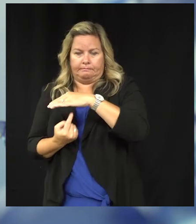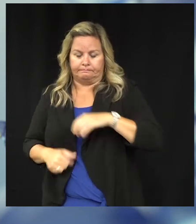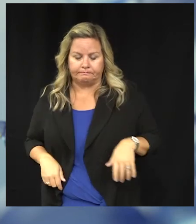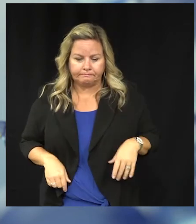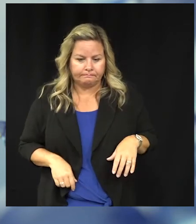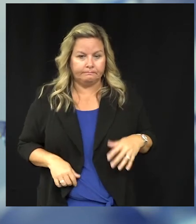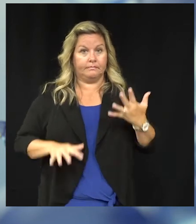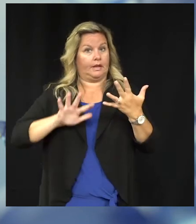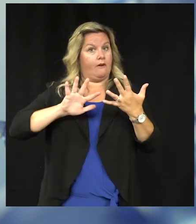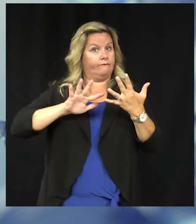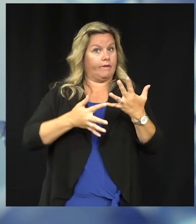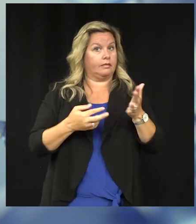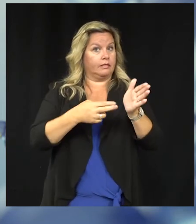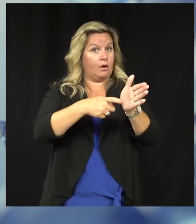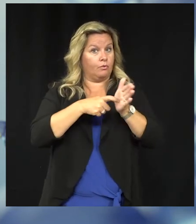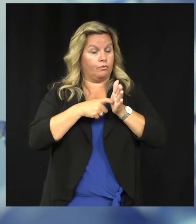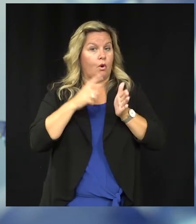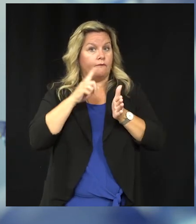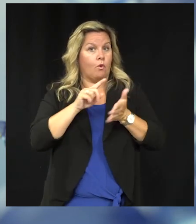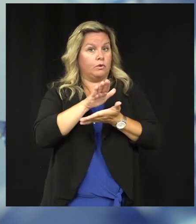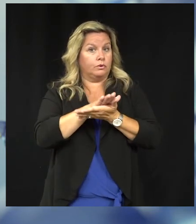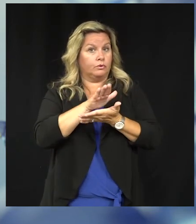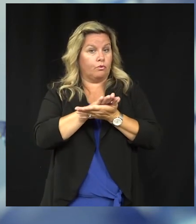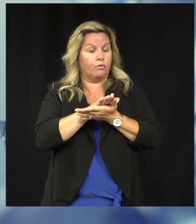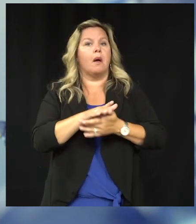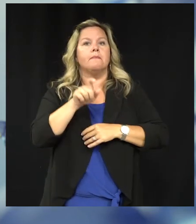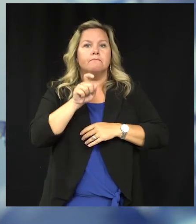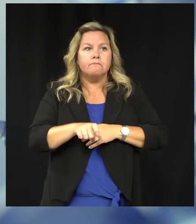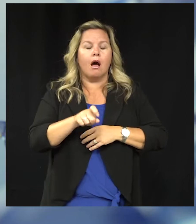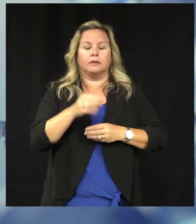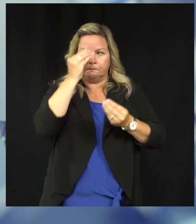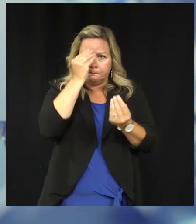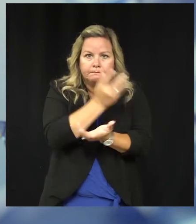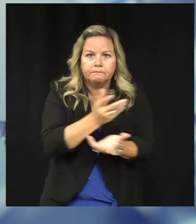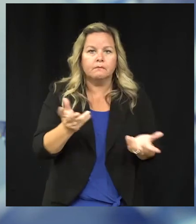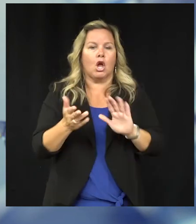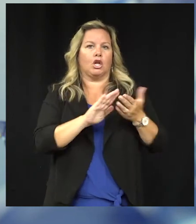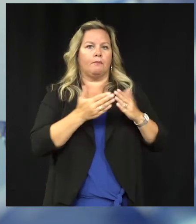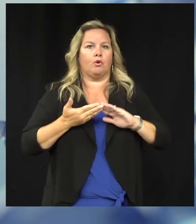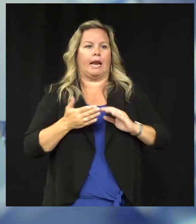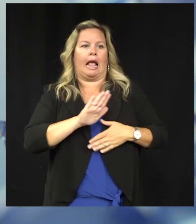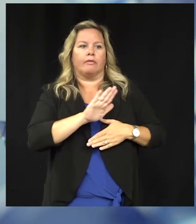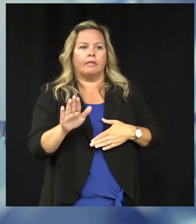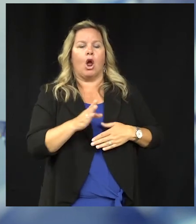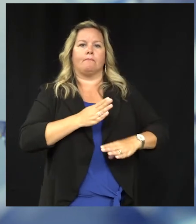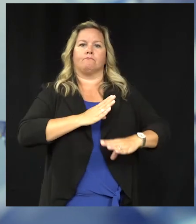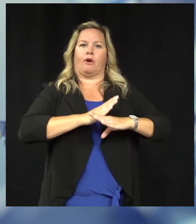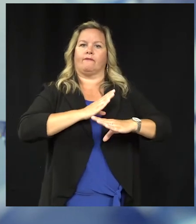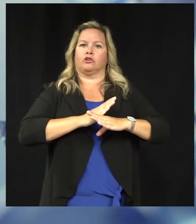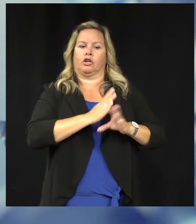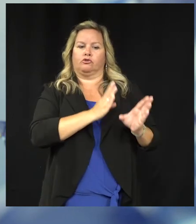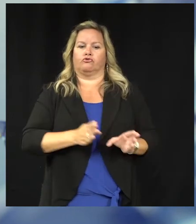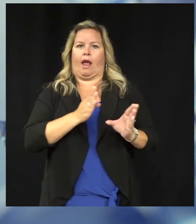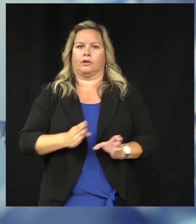is that schools must share their prevention strategies with the community. So sharing their prevention strategy on their